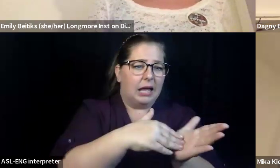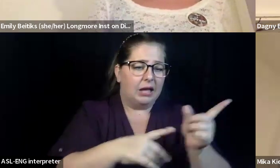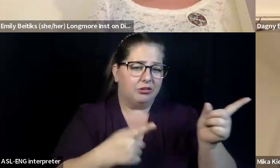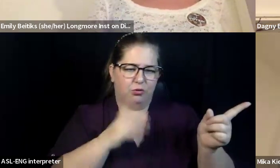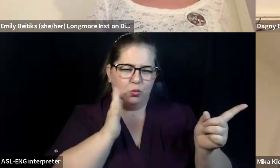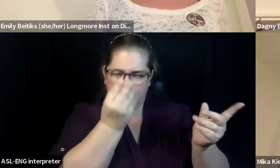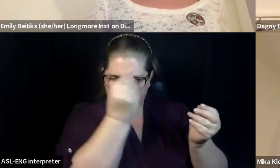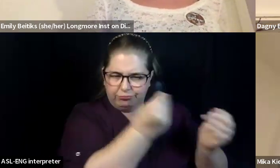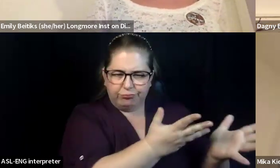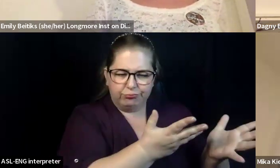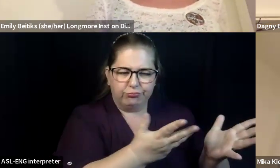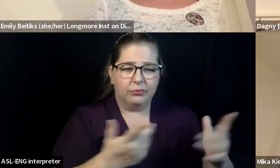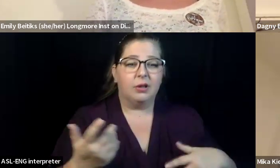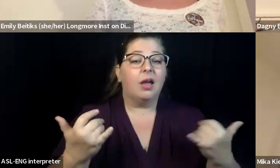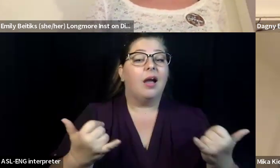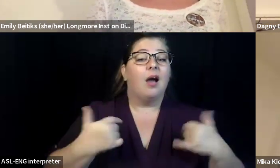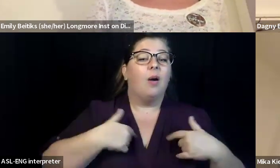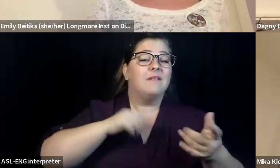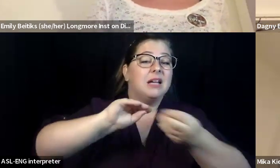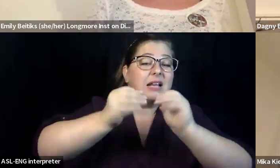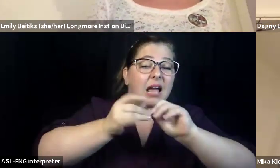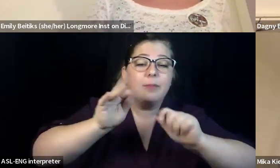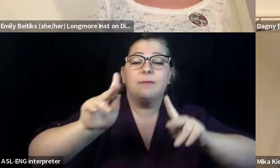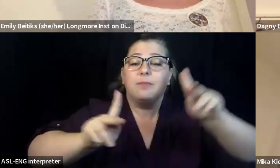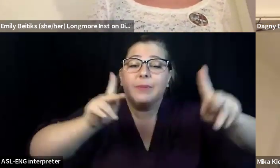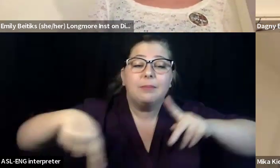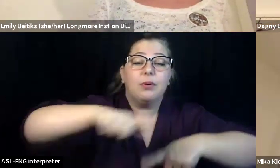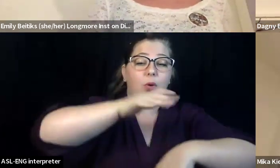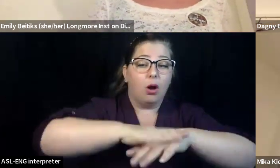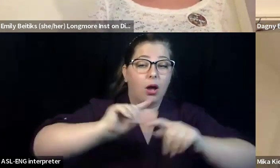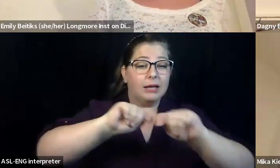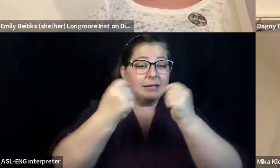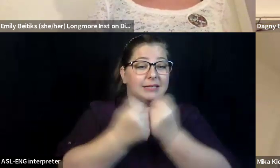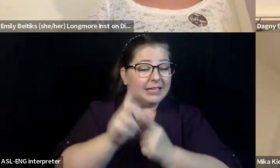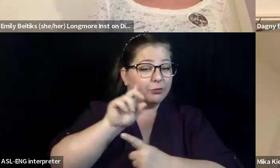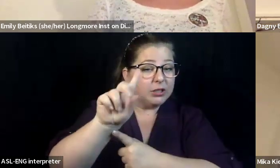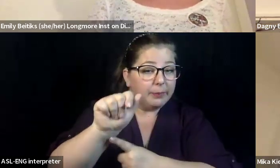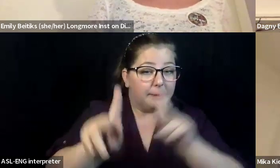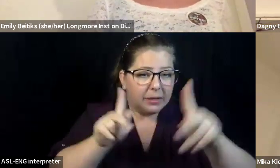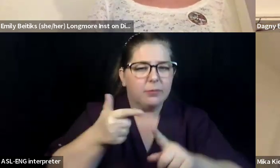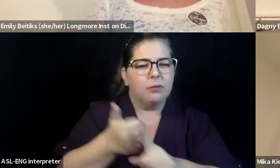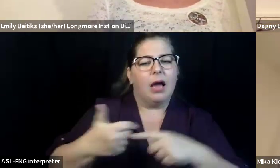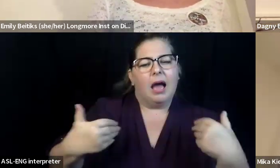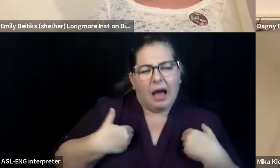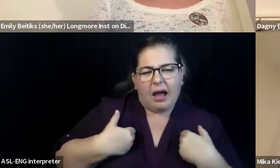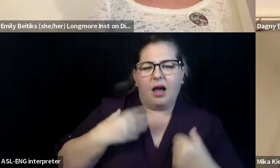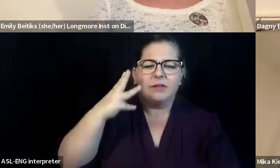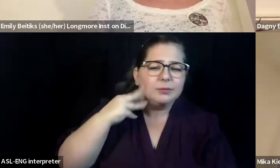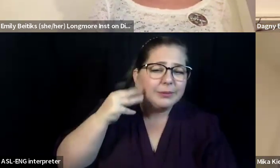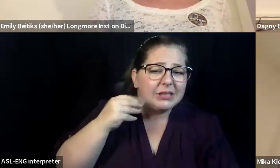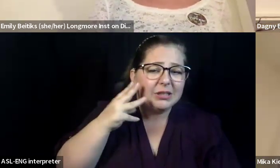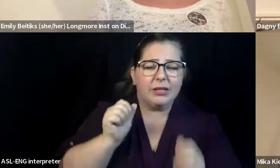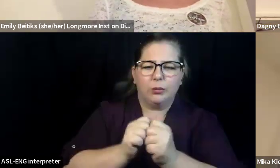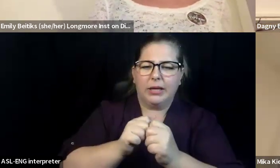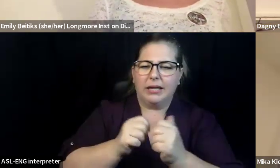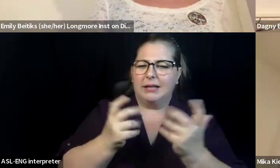wanted to say, which is separate is that I would love to see some severely disabled people, uh, making some of